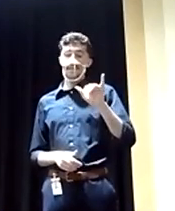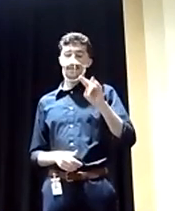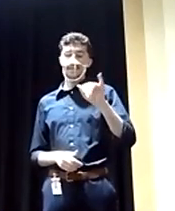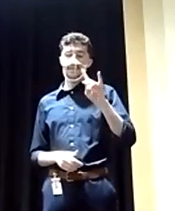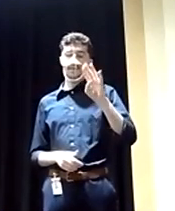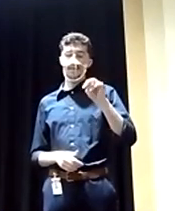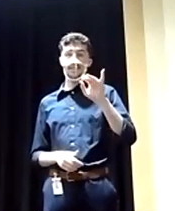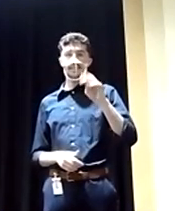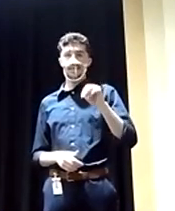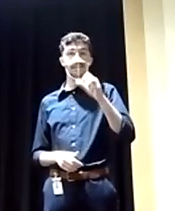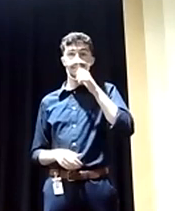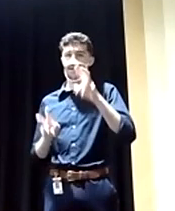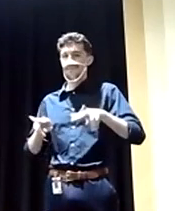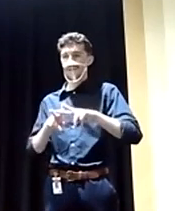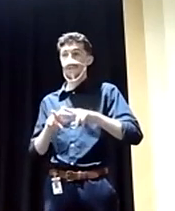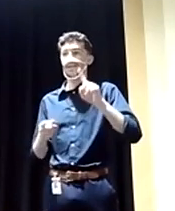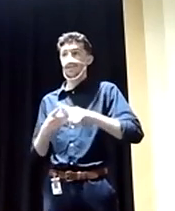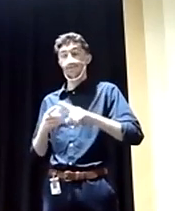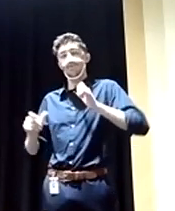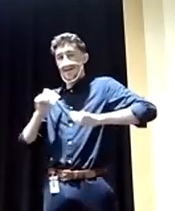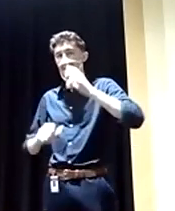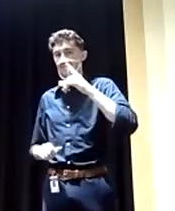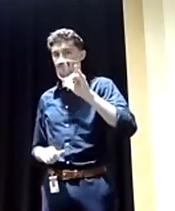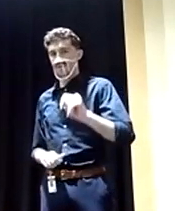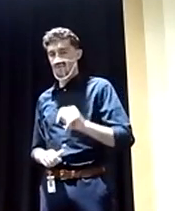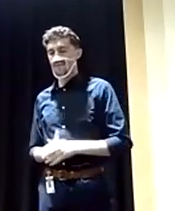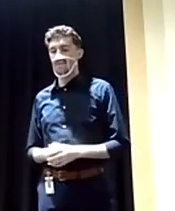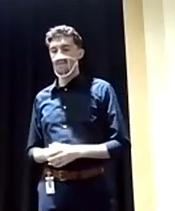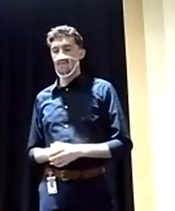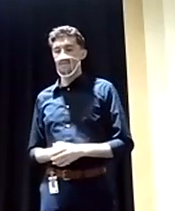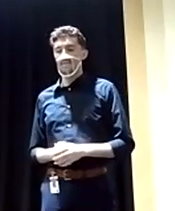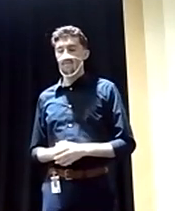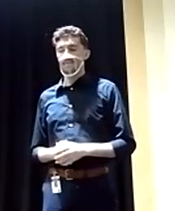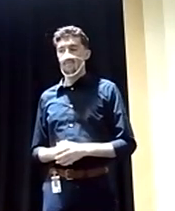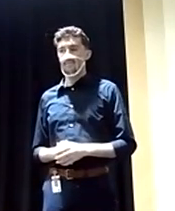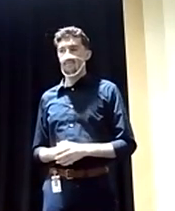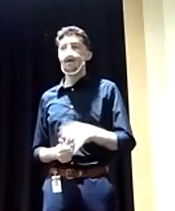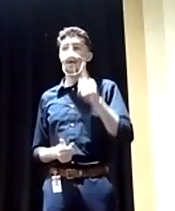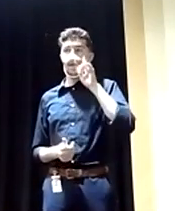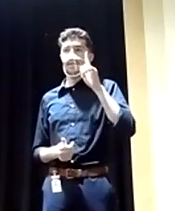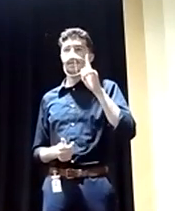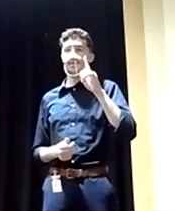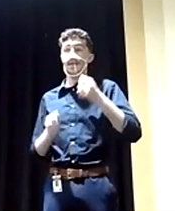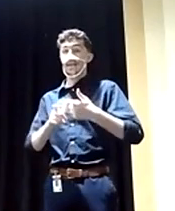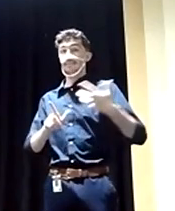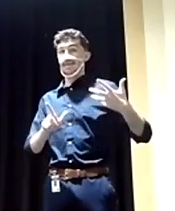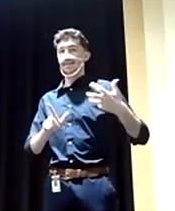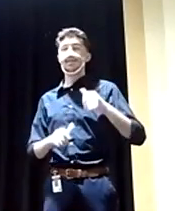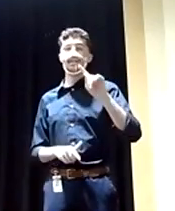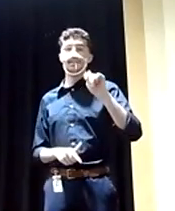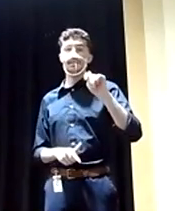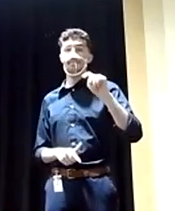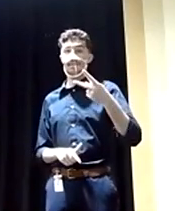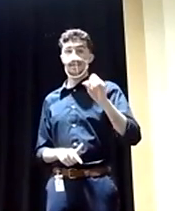value unless until you act on it. And I think extending TPS and making that a